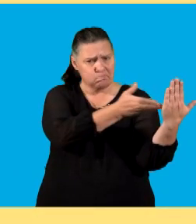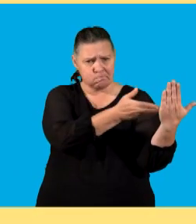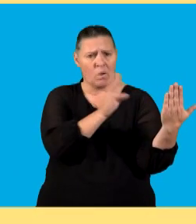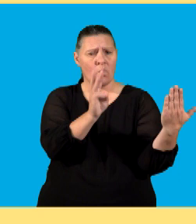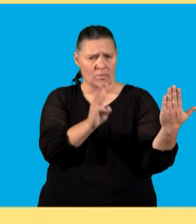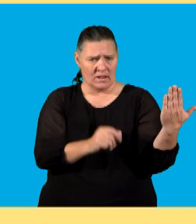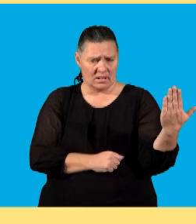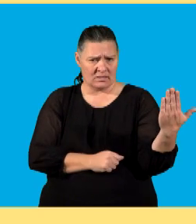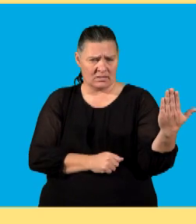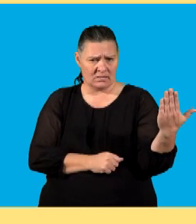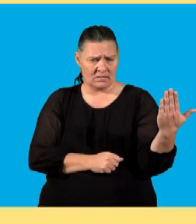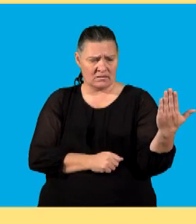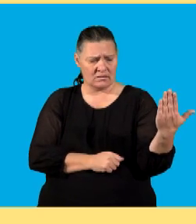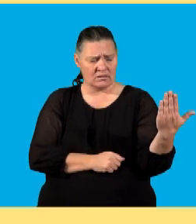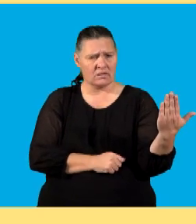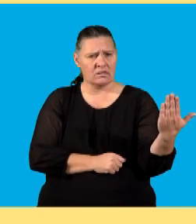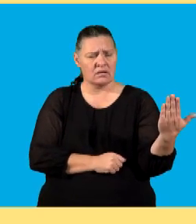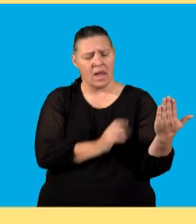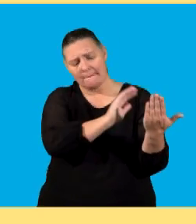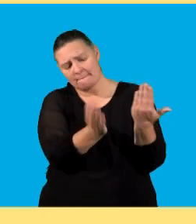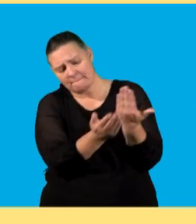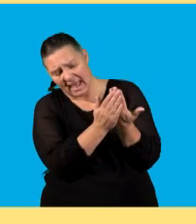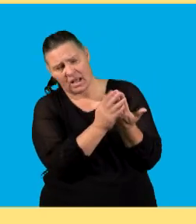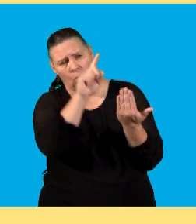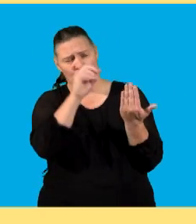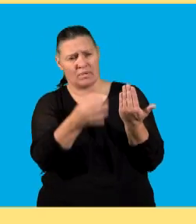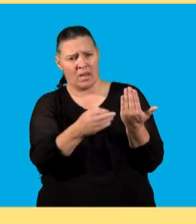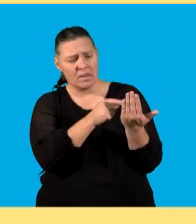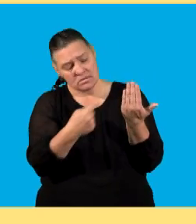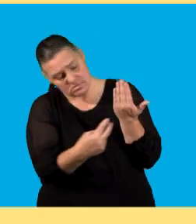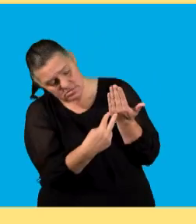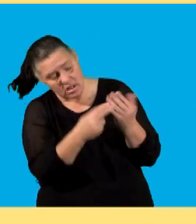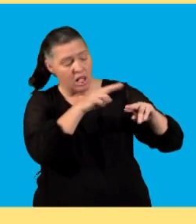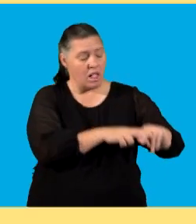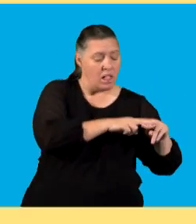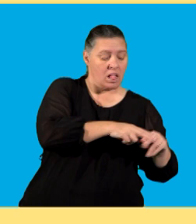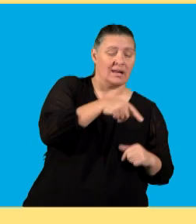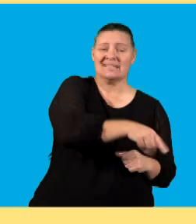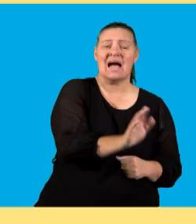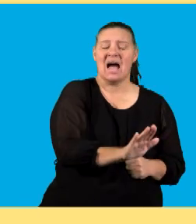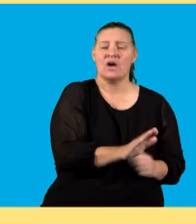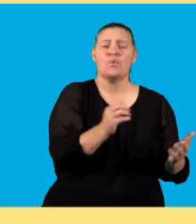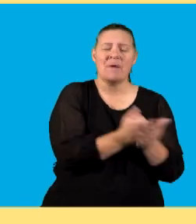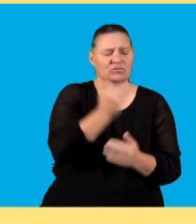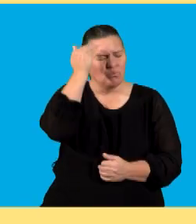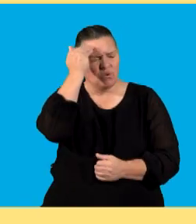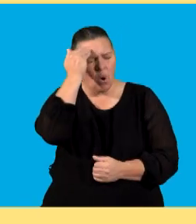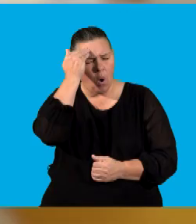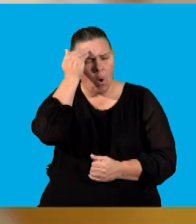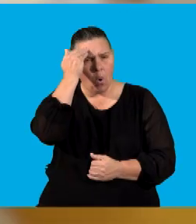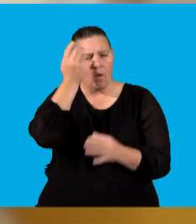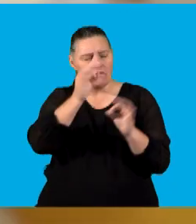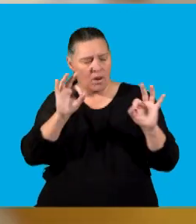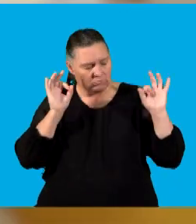will be provided for you at the back of your question paper. However, I encourage you not to over-rely on it. You have to know